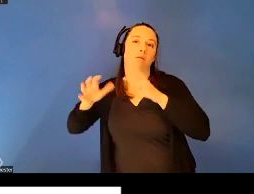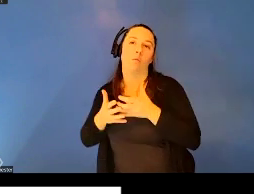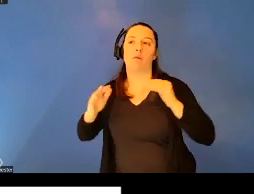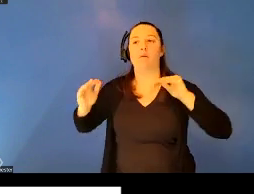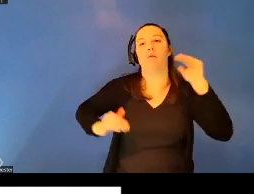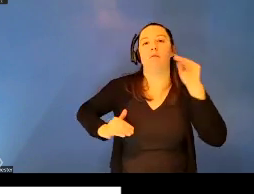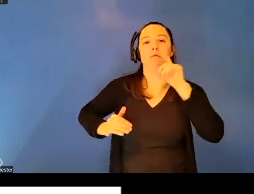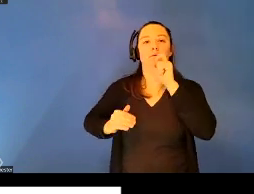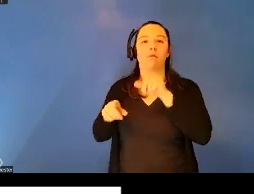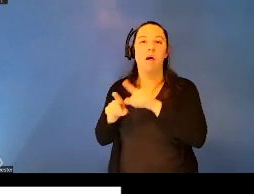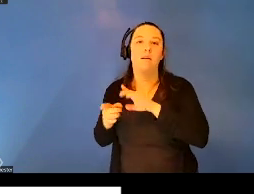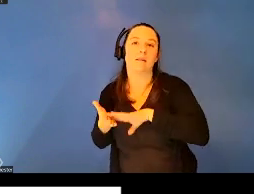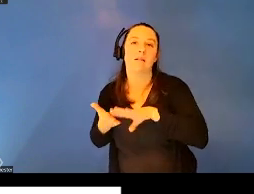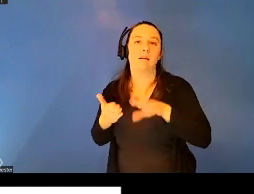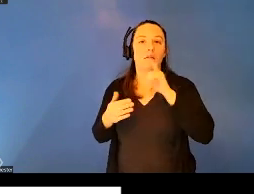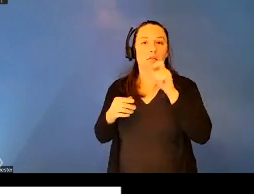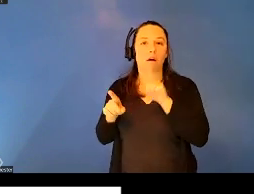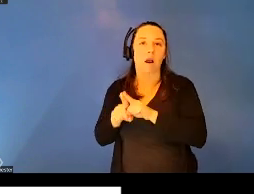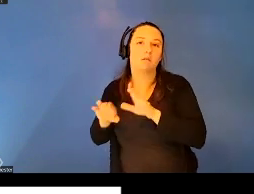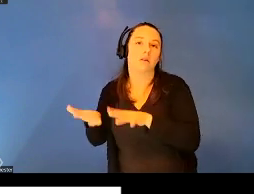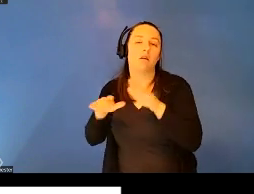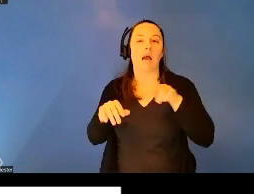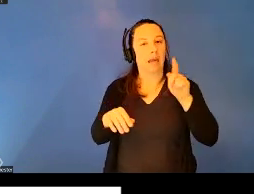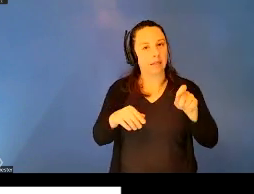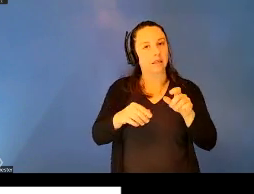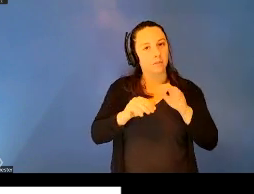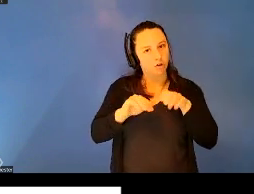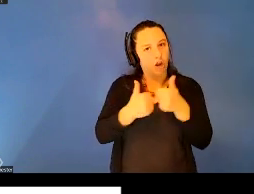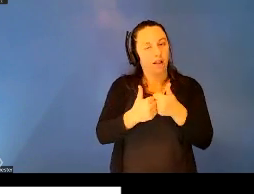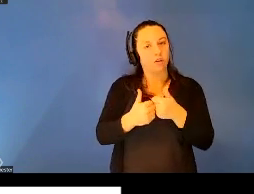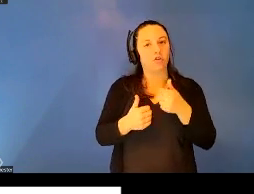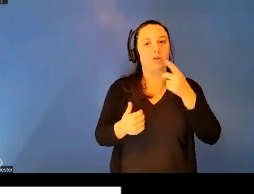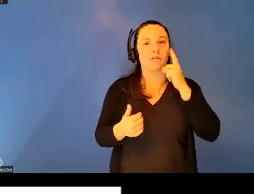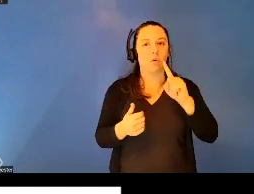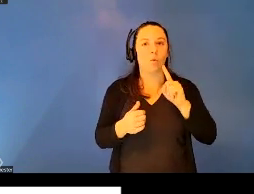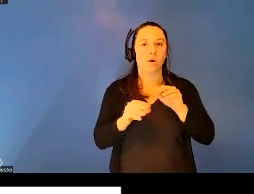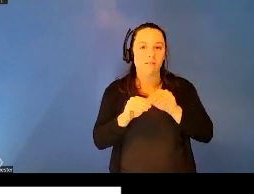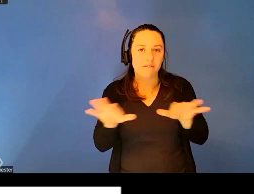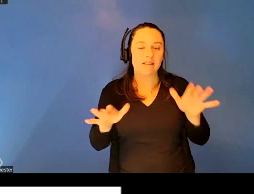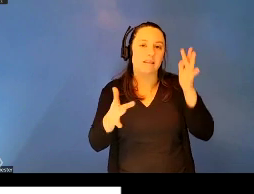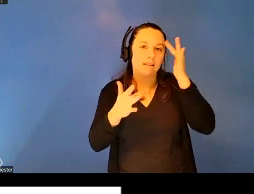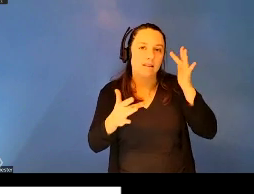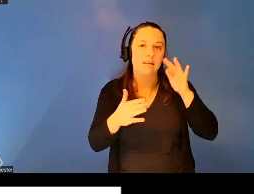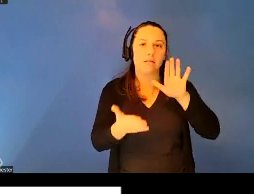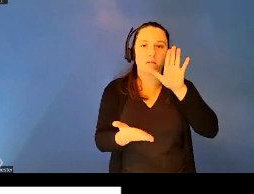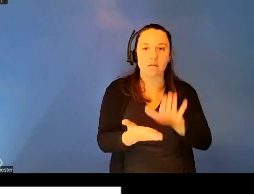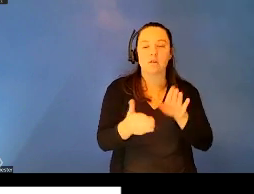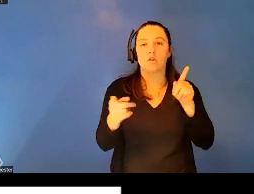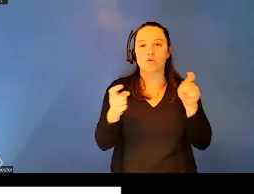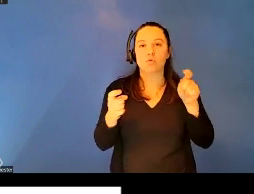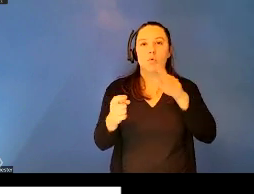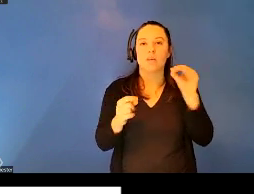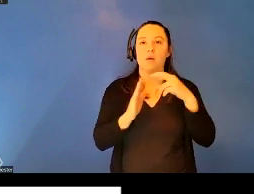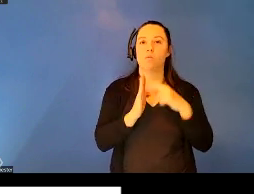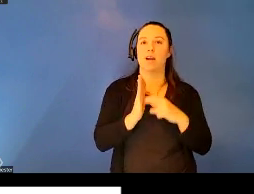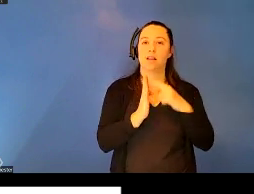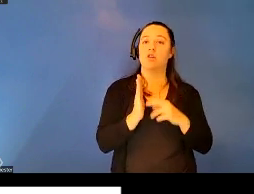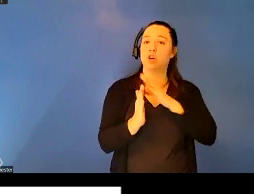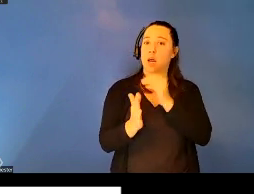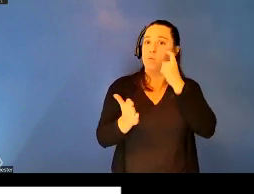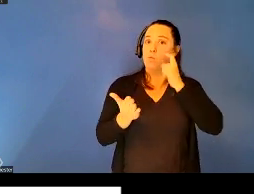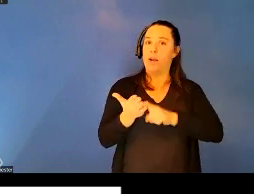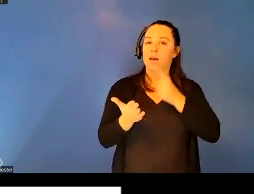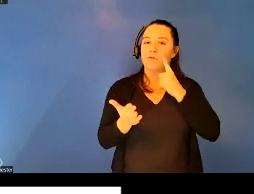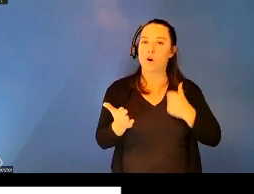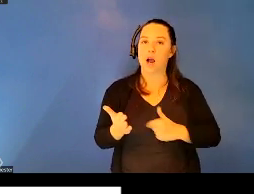needs to be fundamentally challenged in future infectious disease controls and regulations and recognized in order for us to develop